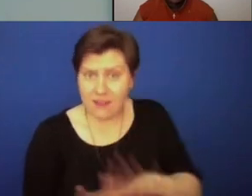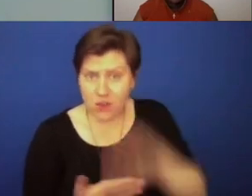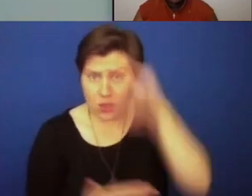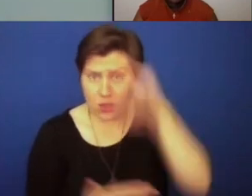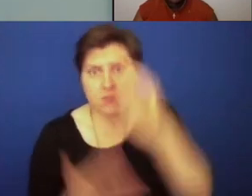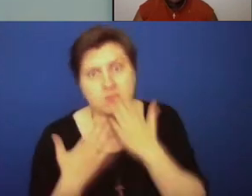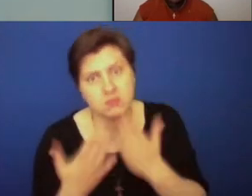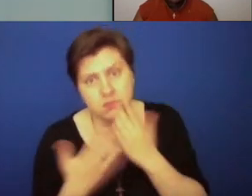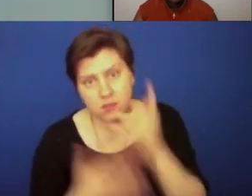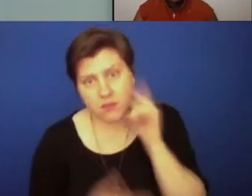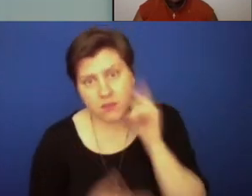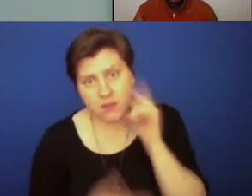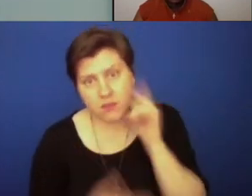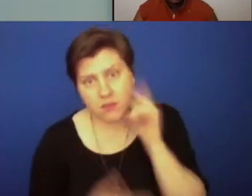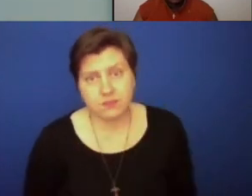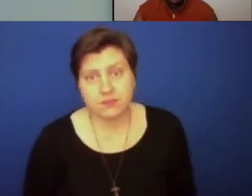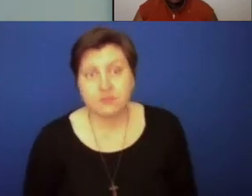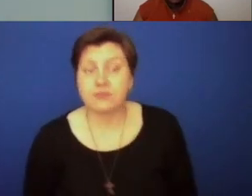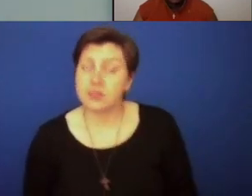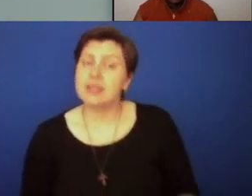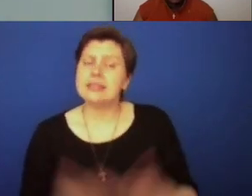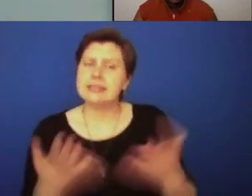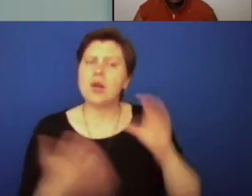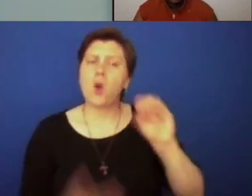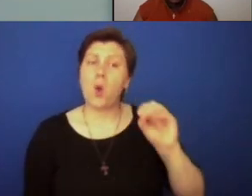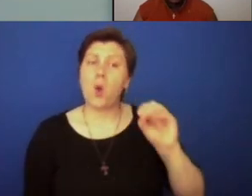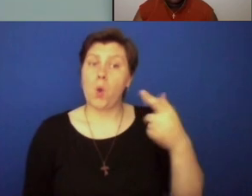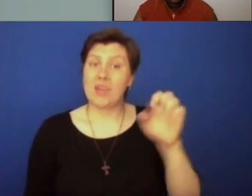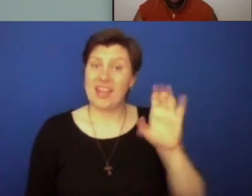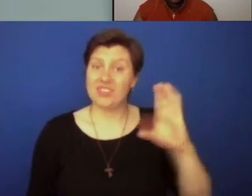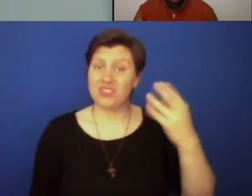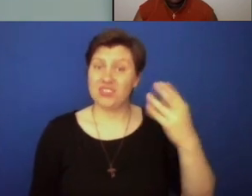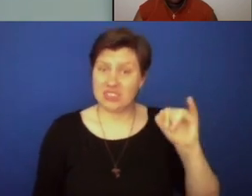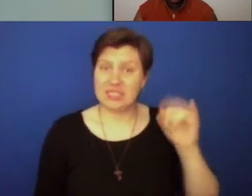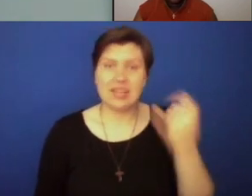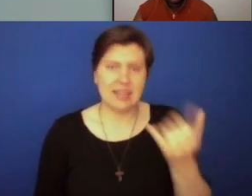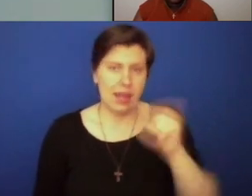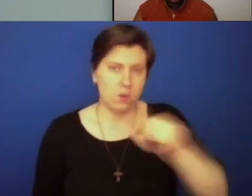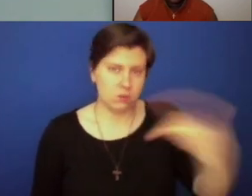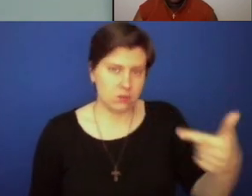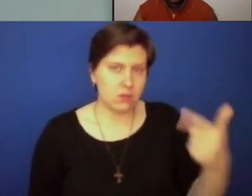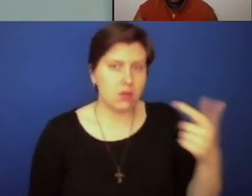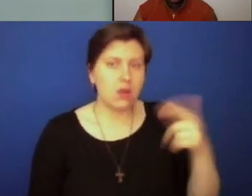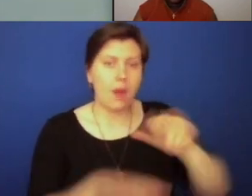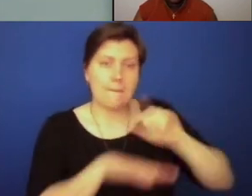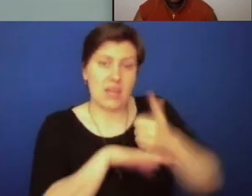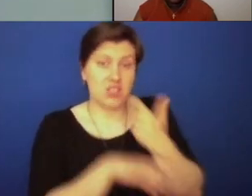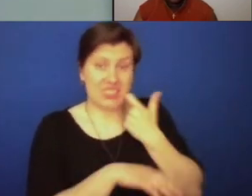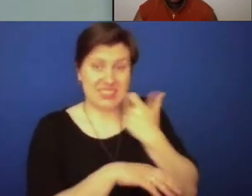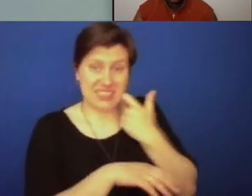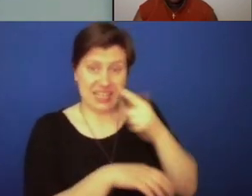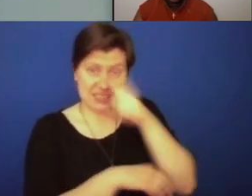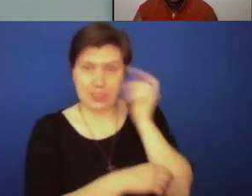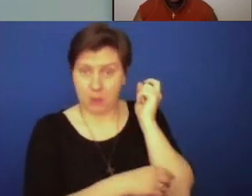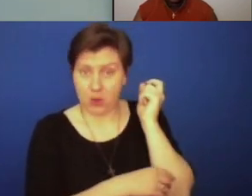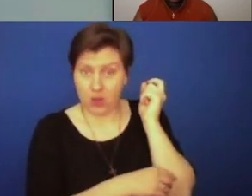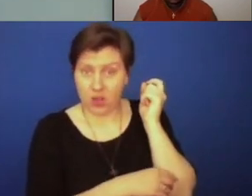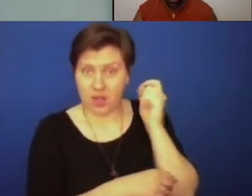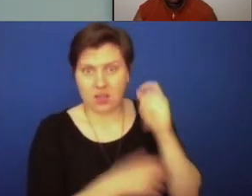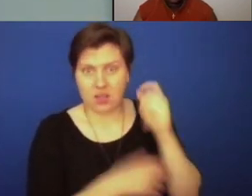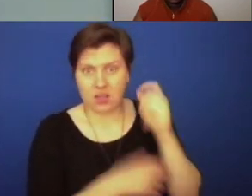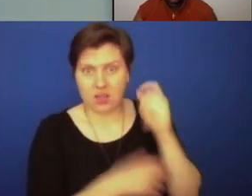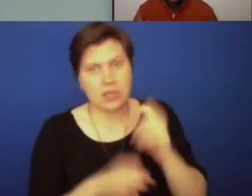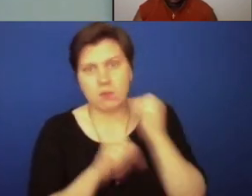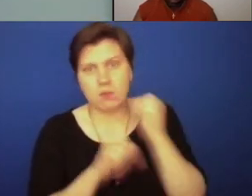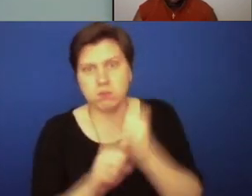the conversation to this present day and certainly the summer that we had, Ogechi, I want to turn to you. It's been an intense summer of